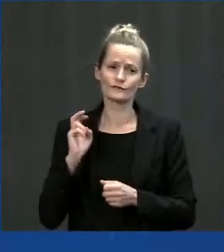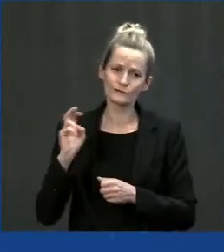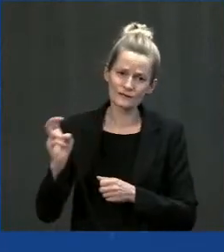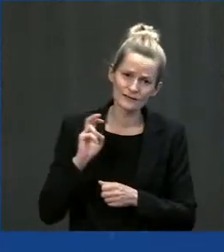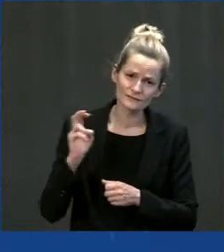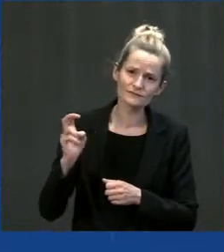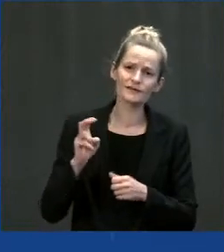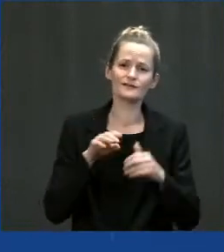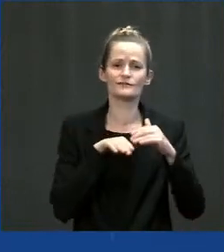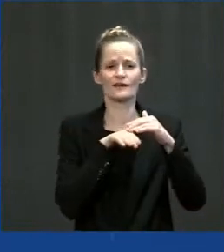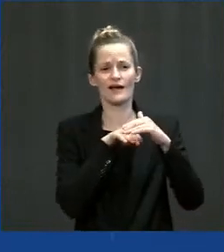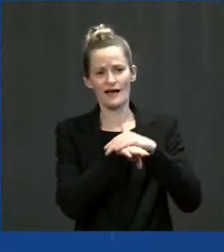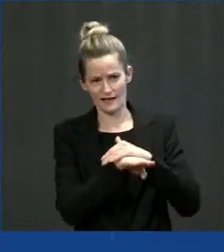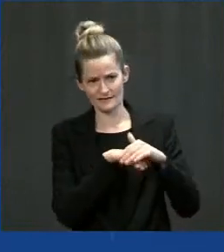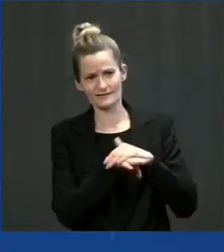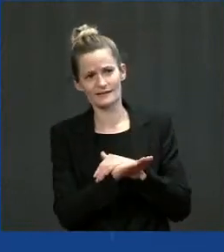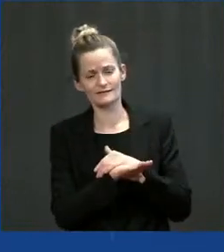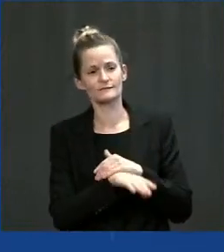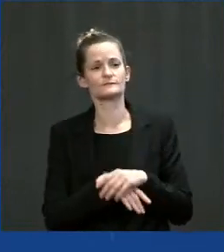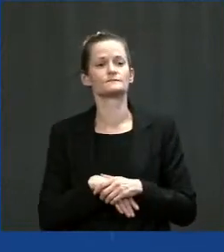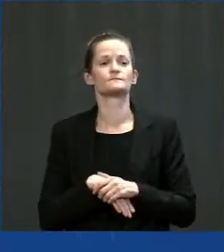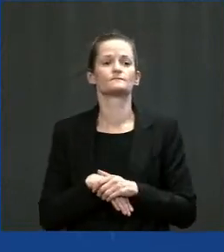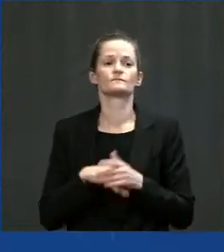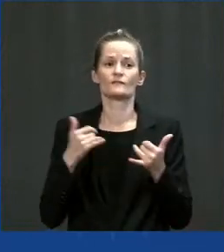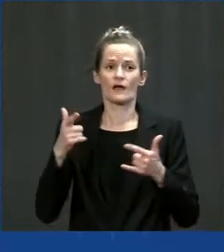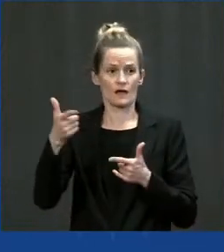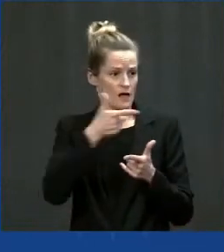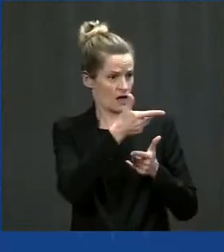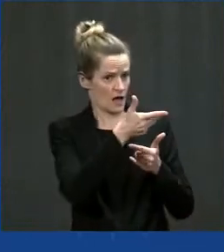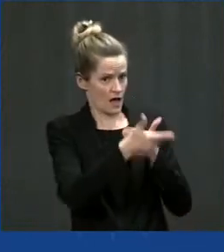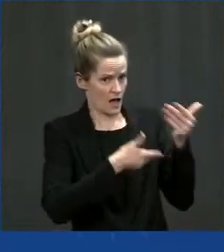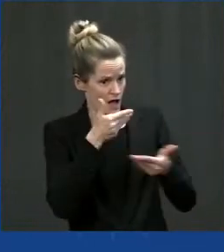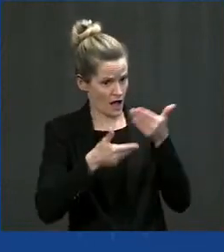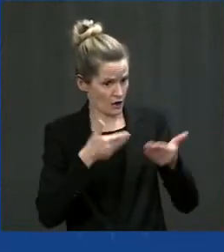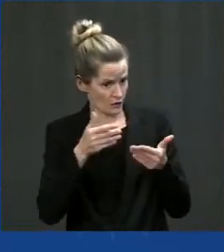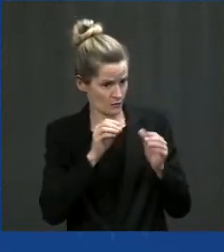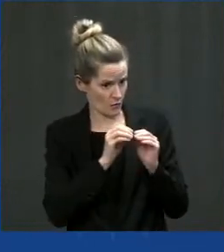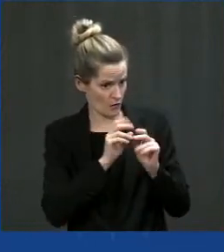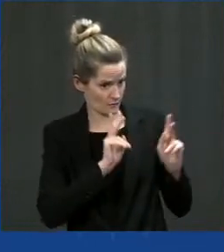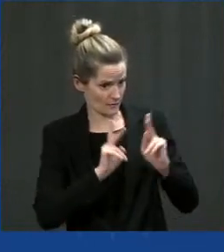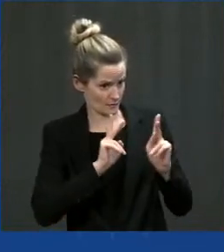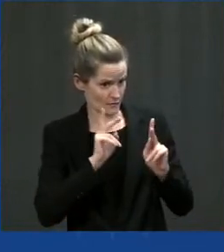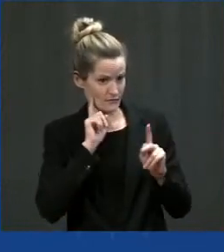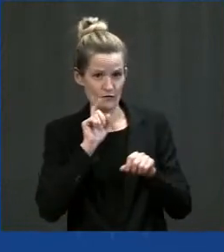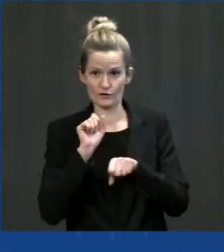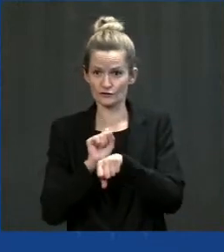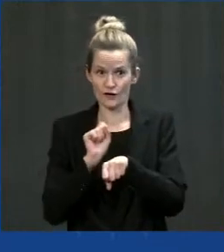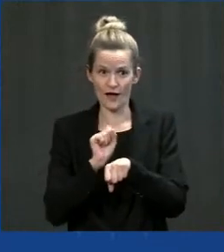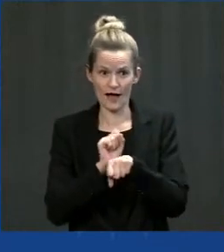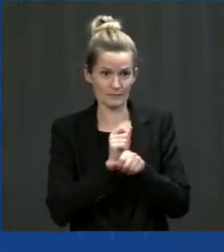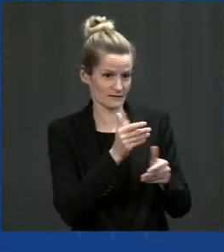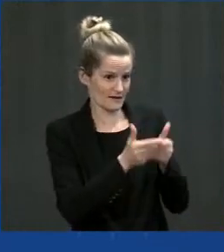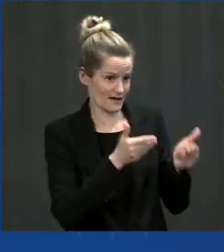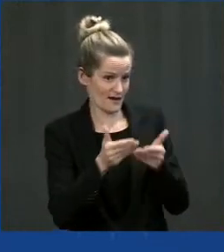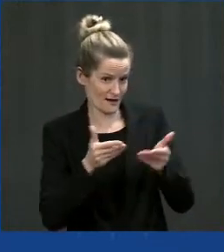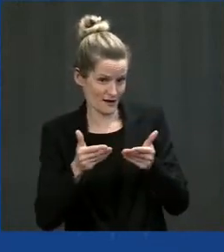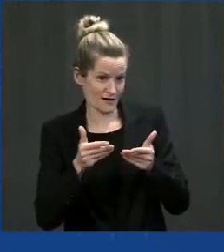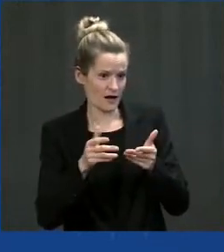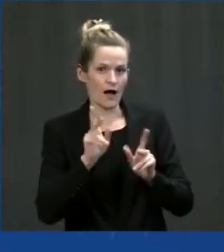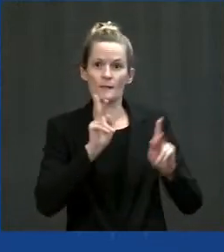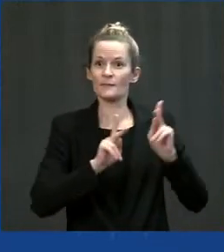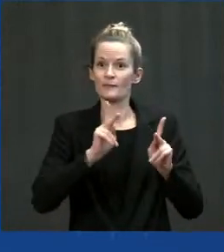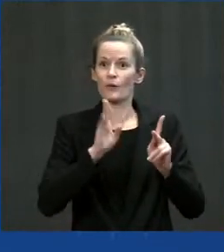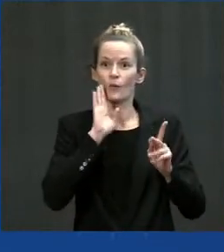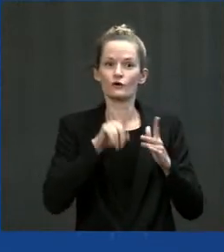and sustainability for the growth that we know is coming. In Metro Atlanta alone, we expect to grow by